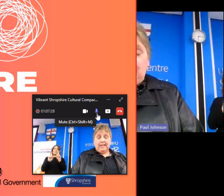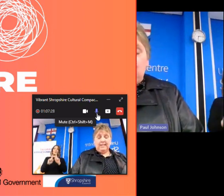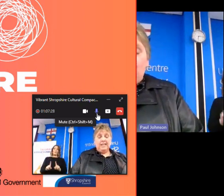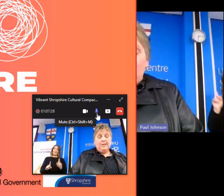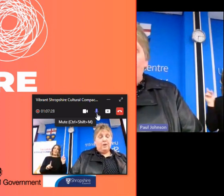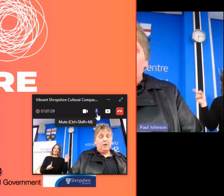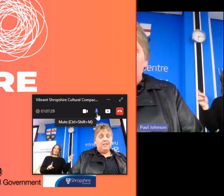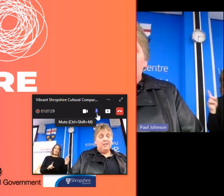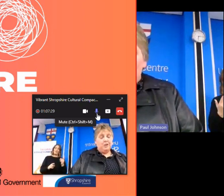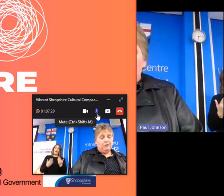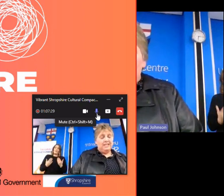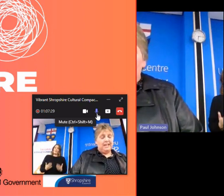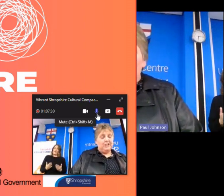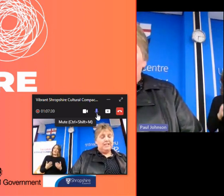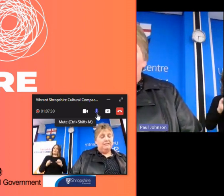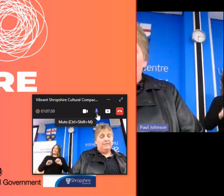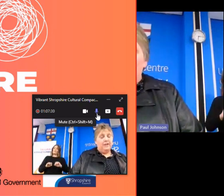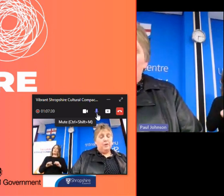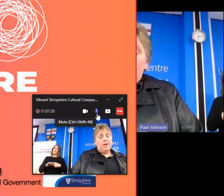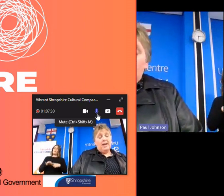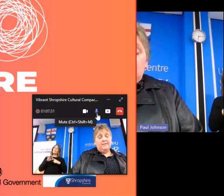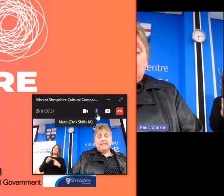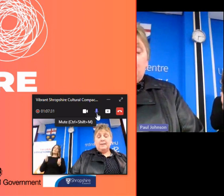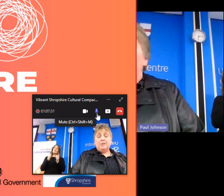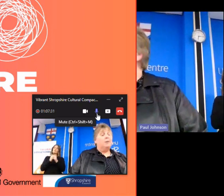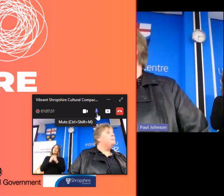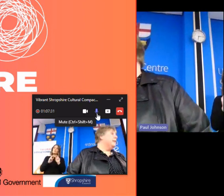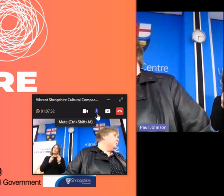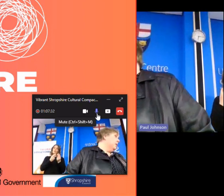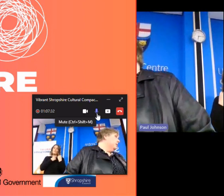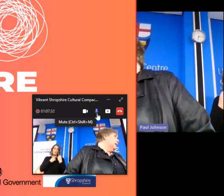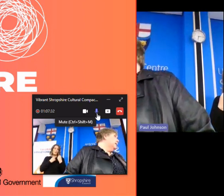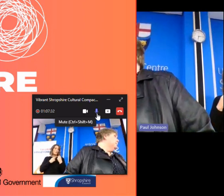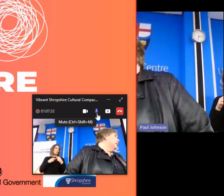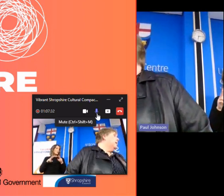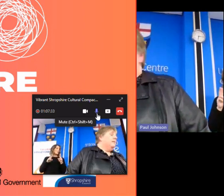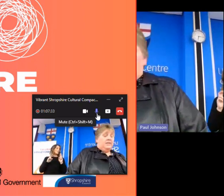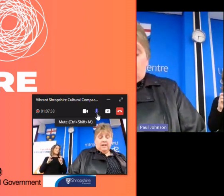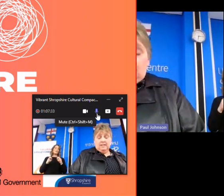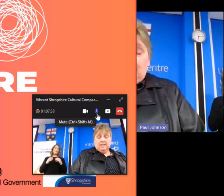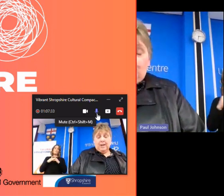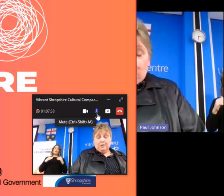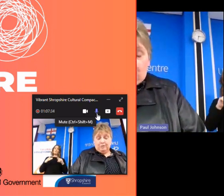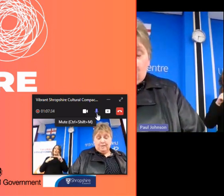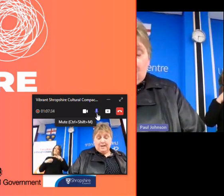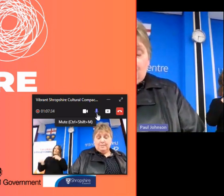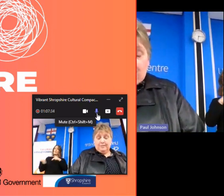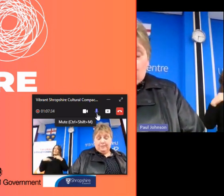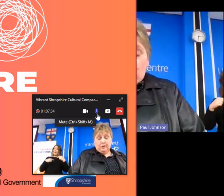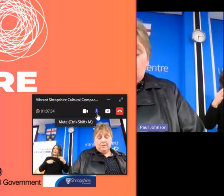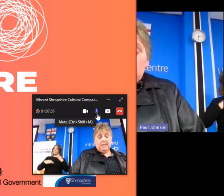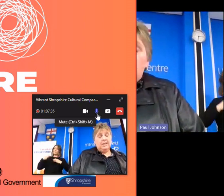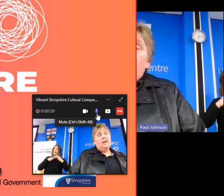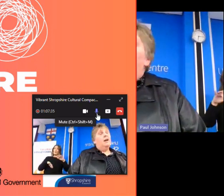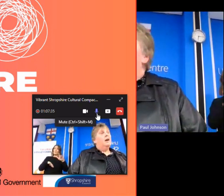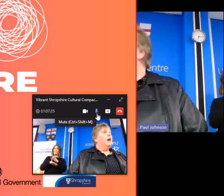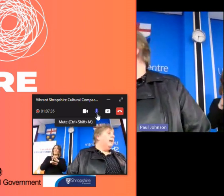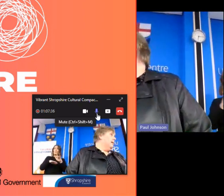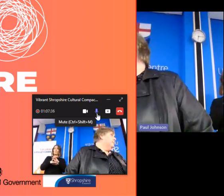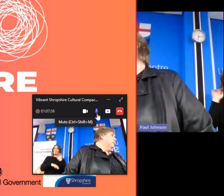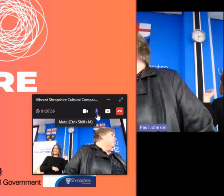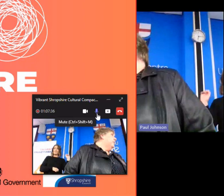currently chairs the quality assurance agency review of the subject benchmark statement for dance drama and performance